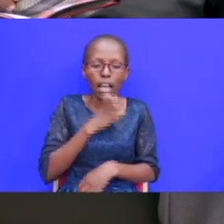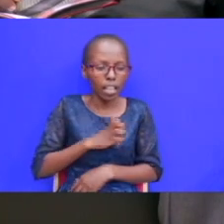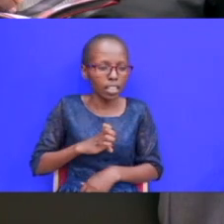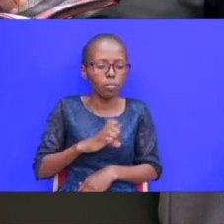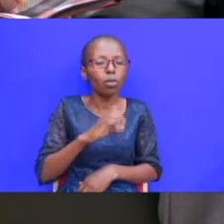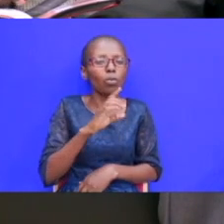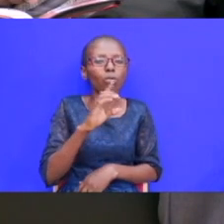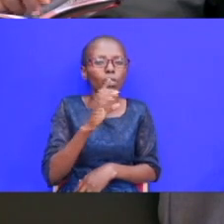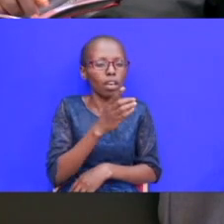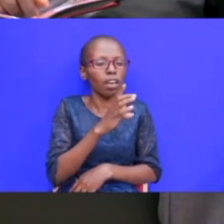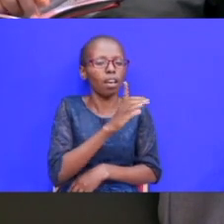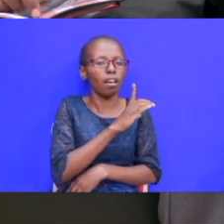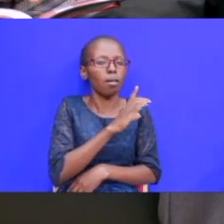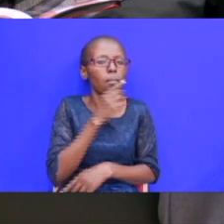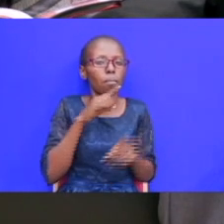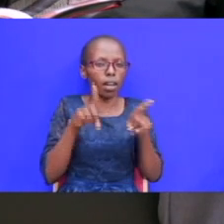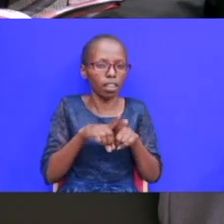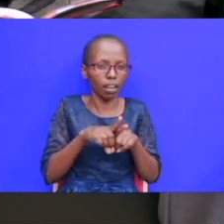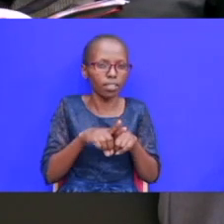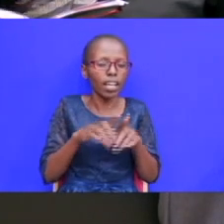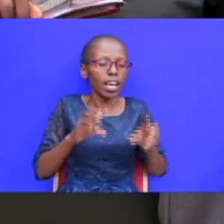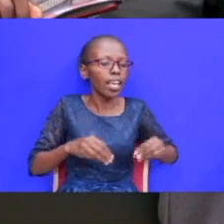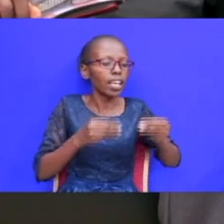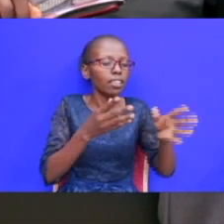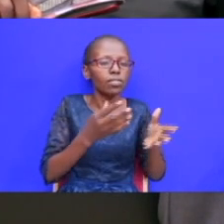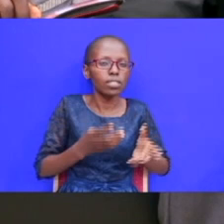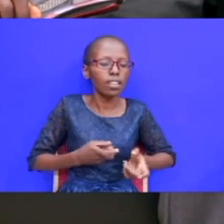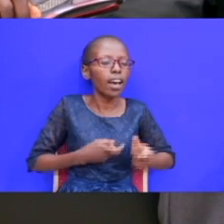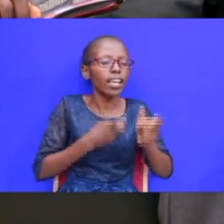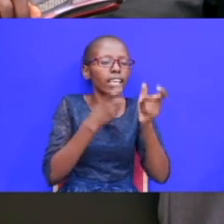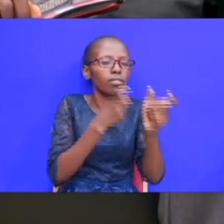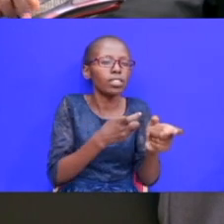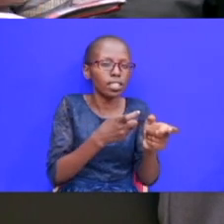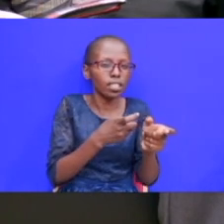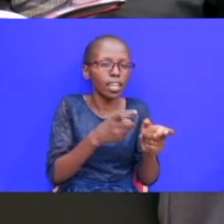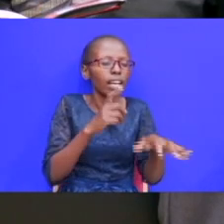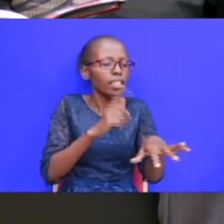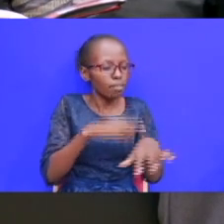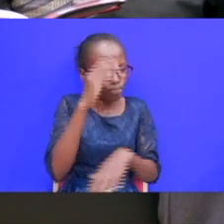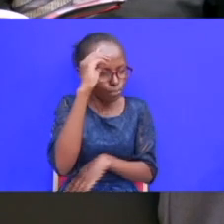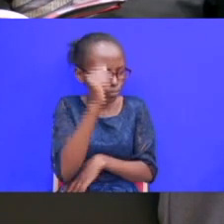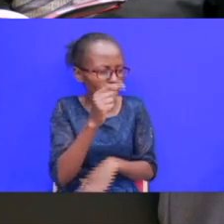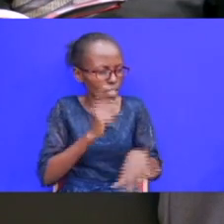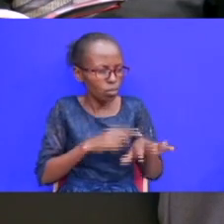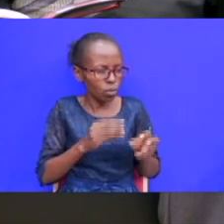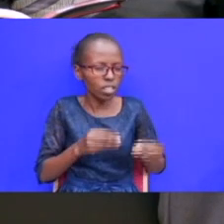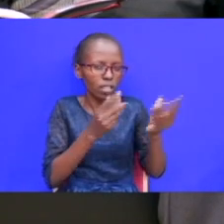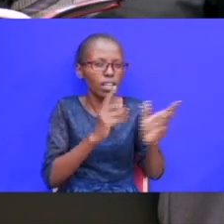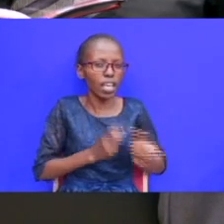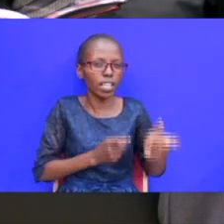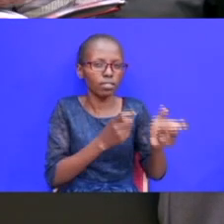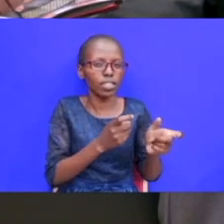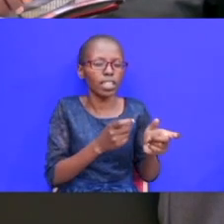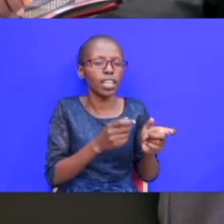number four he gives gift and i realized that when he was giving this gift esau